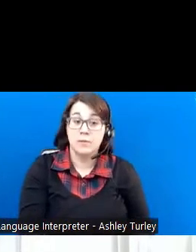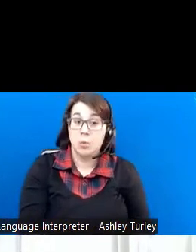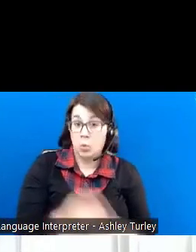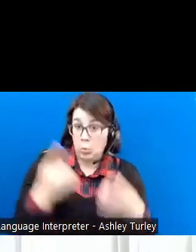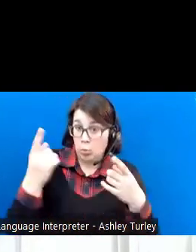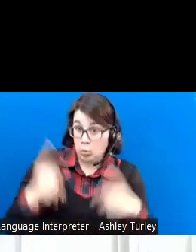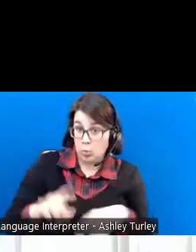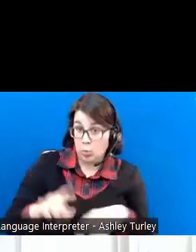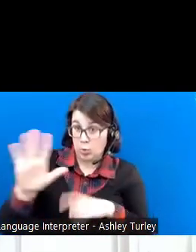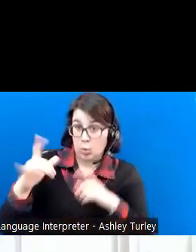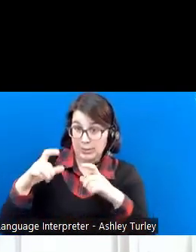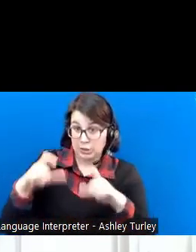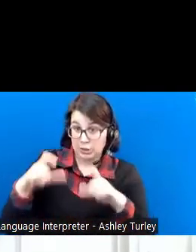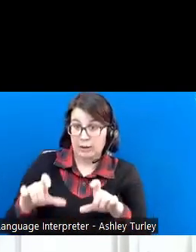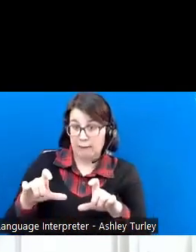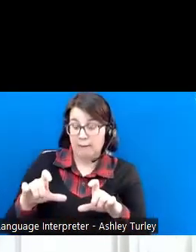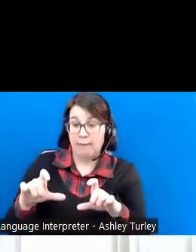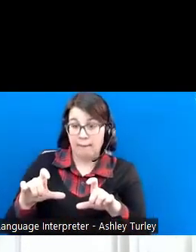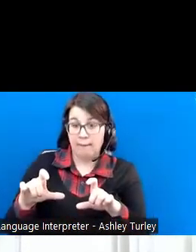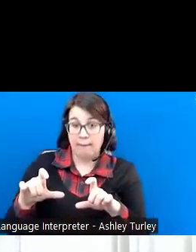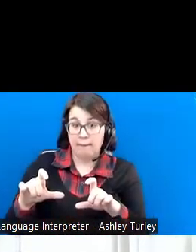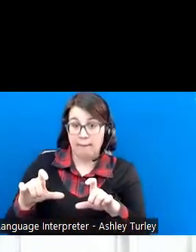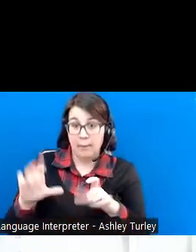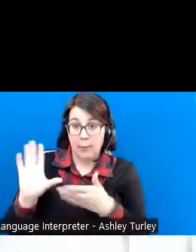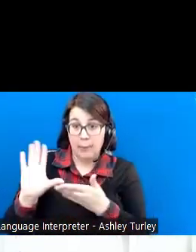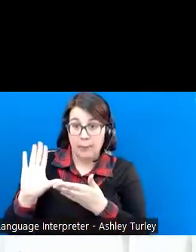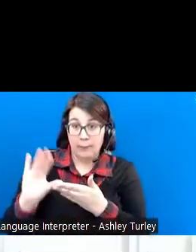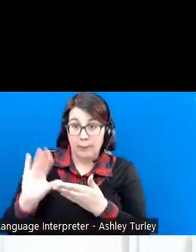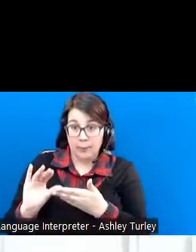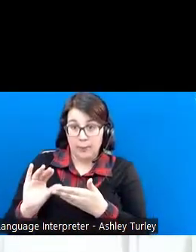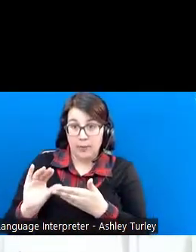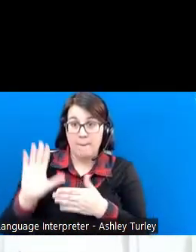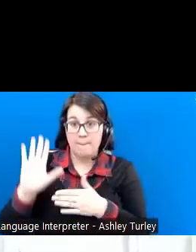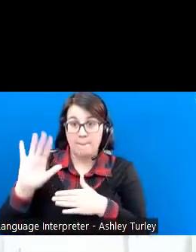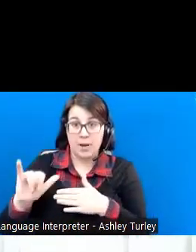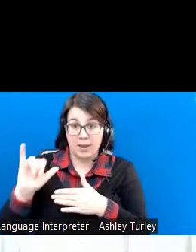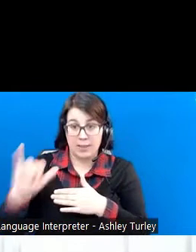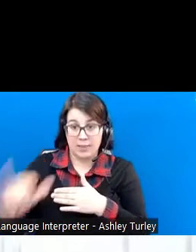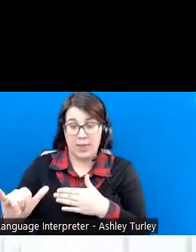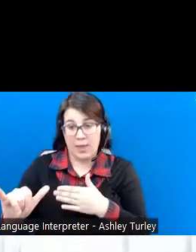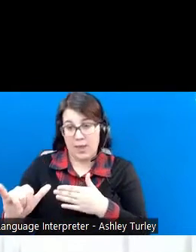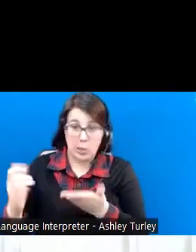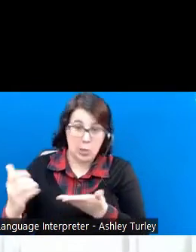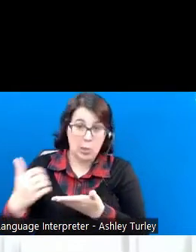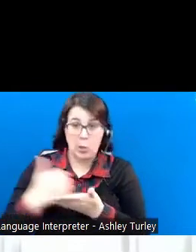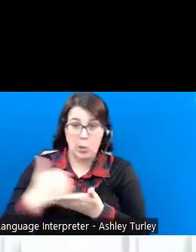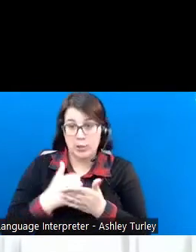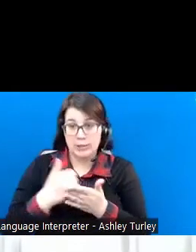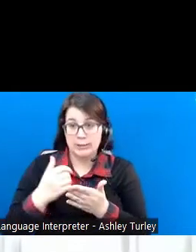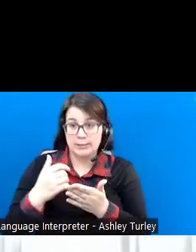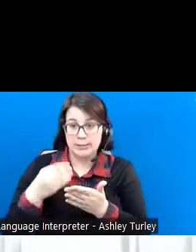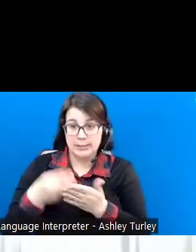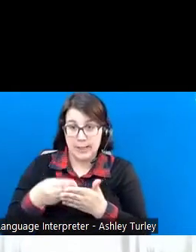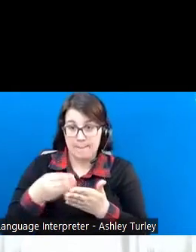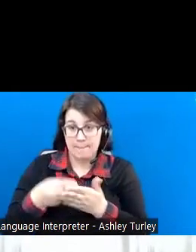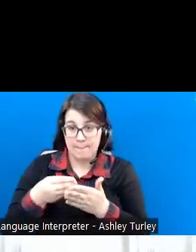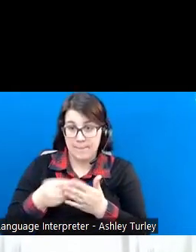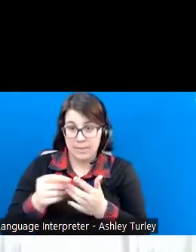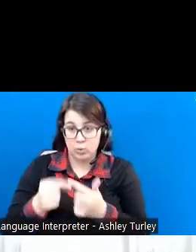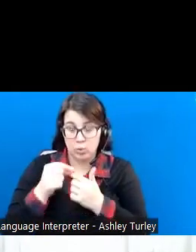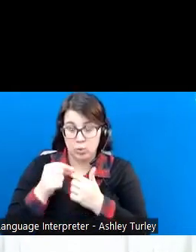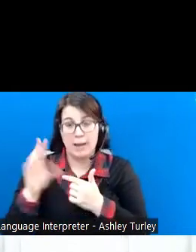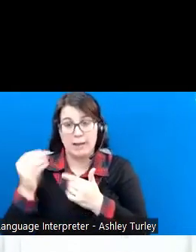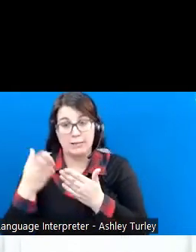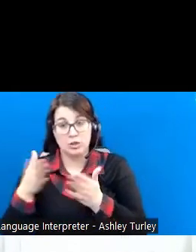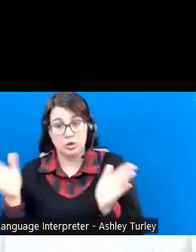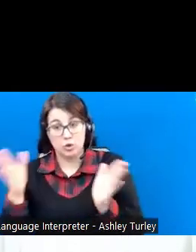your check has been reduced by that earned income exclusion and general income exclusion,